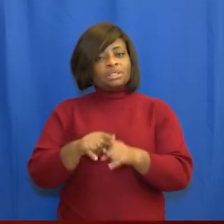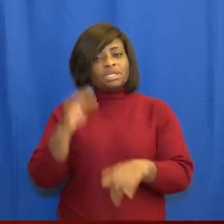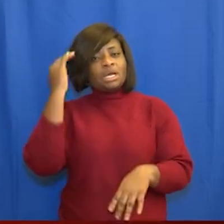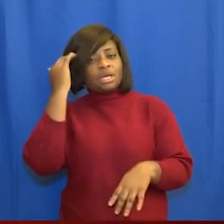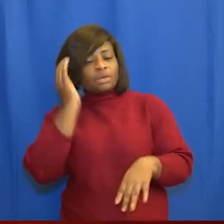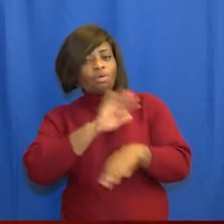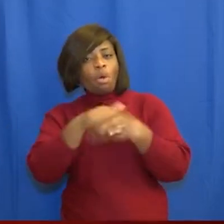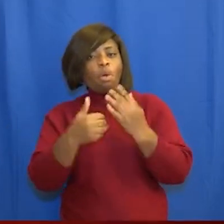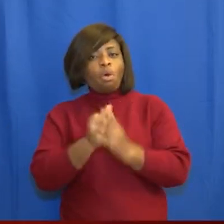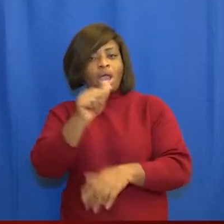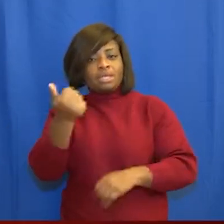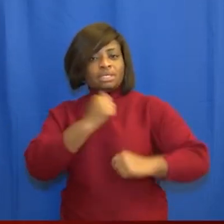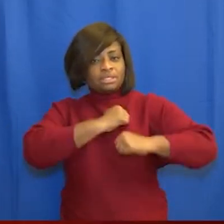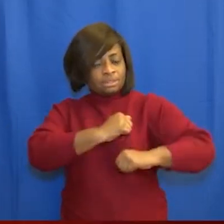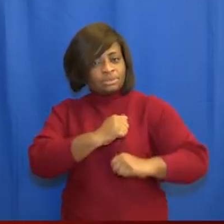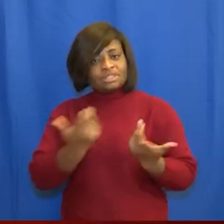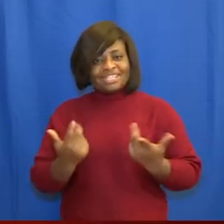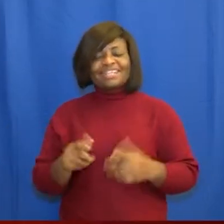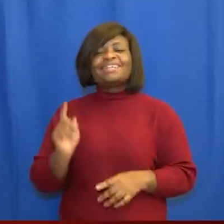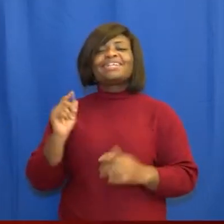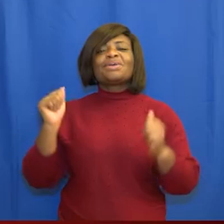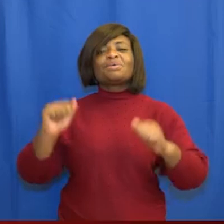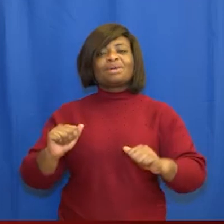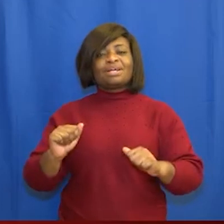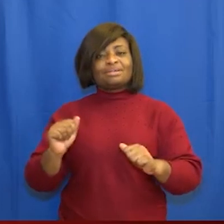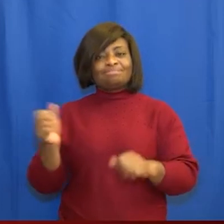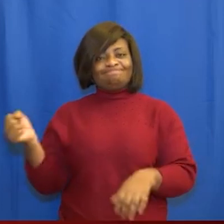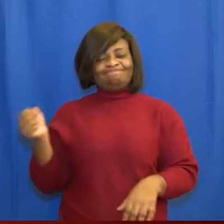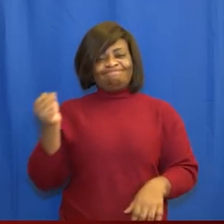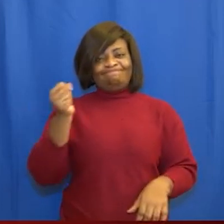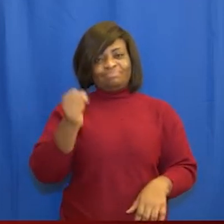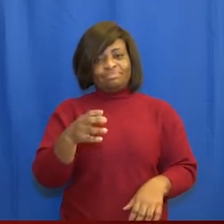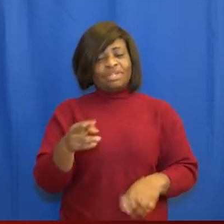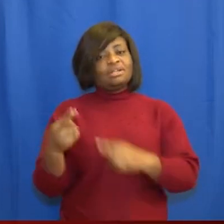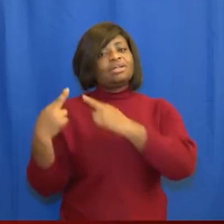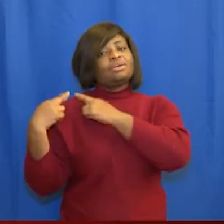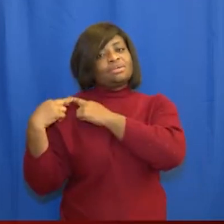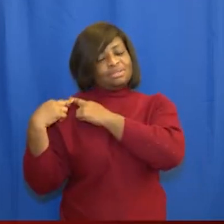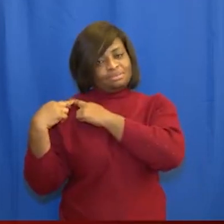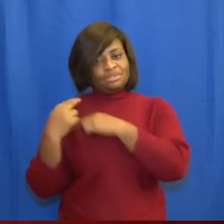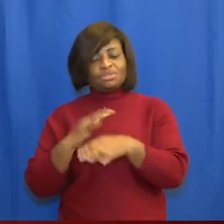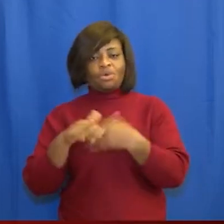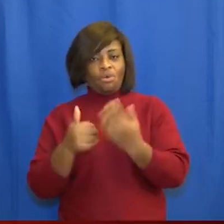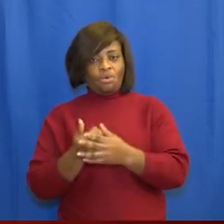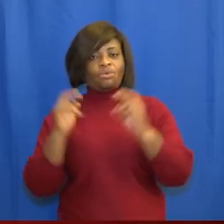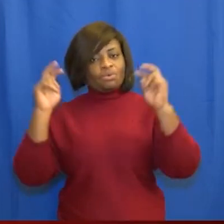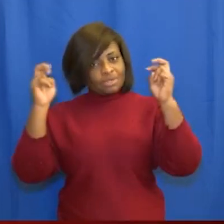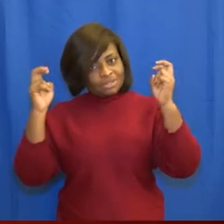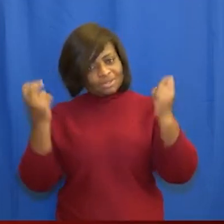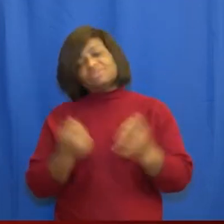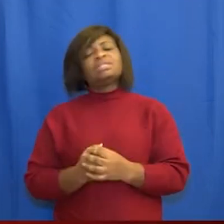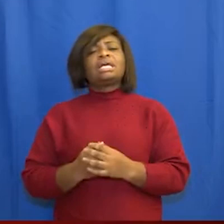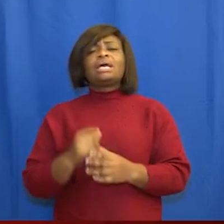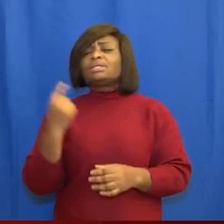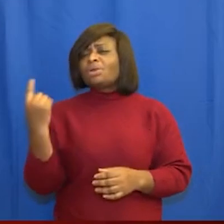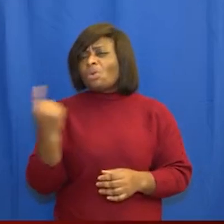the other security services that they will be even handed in their response to issues that is